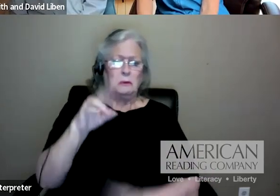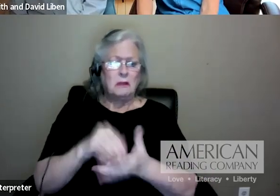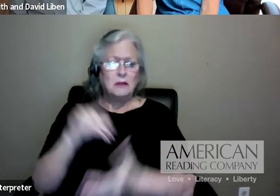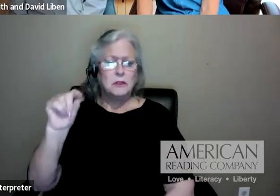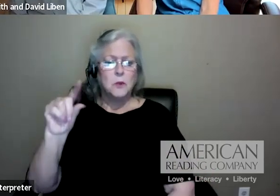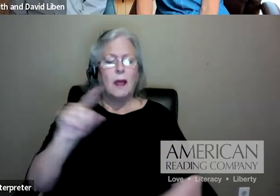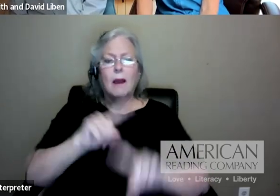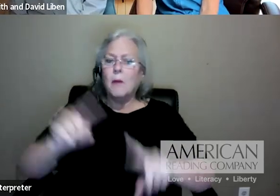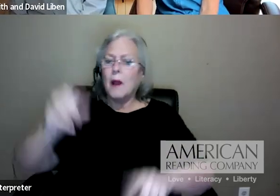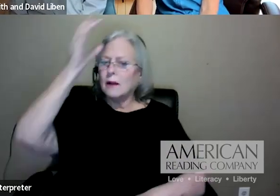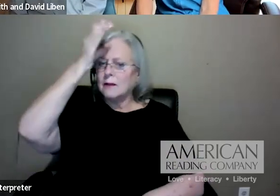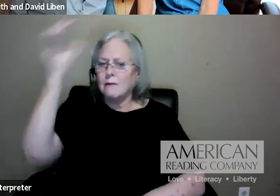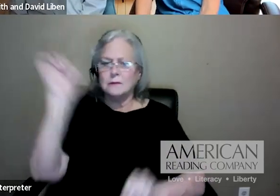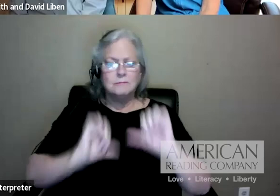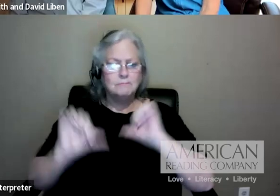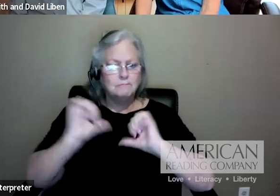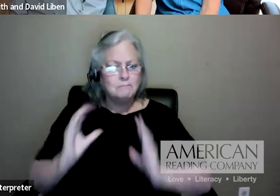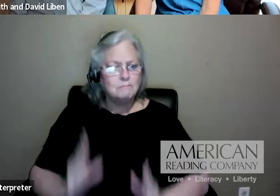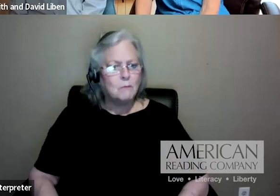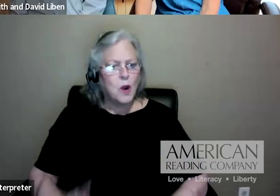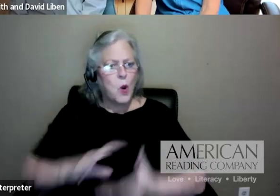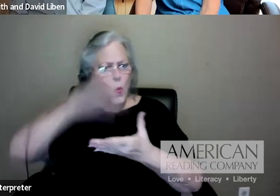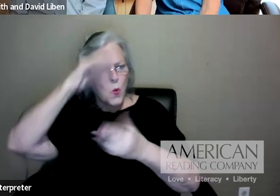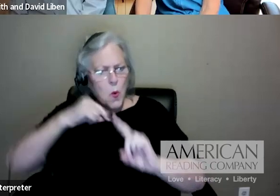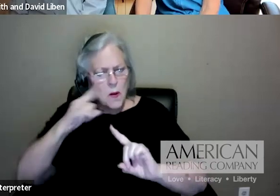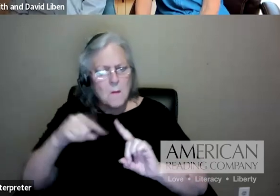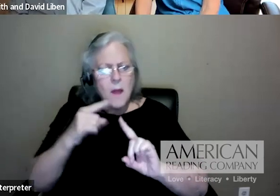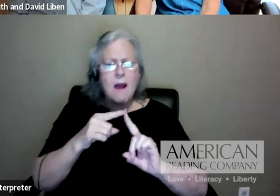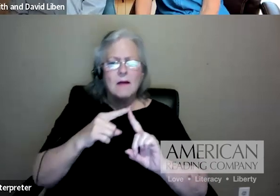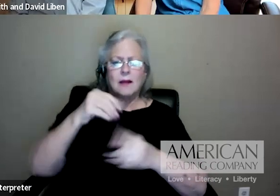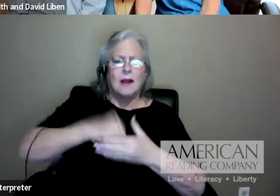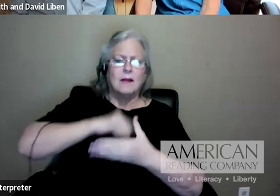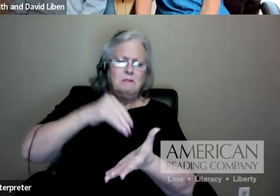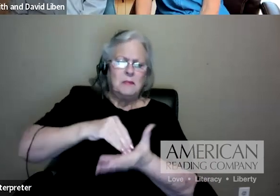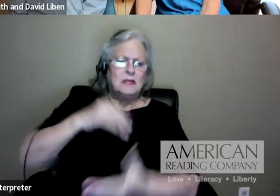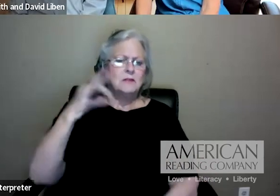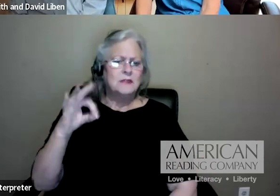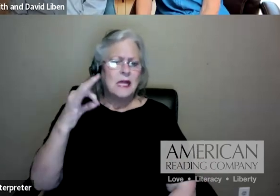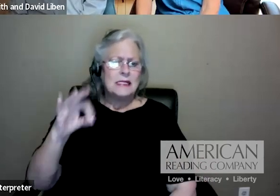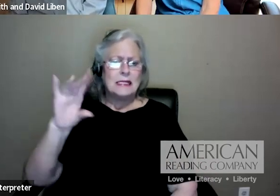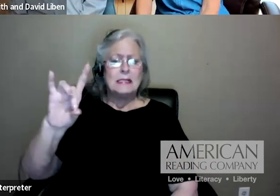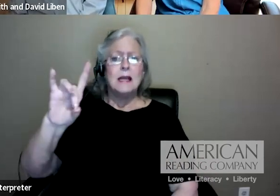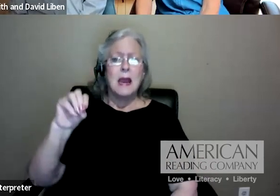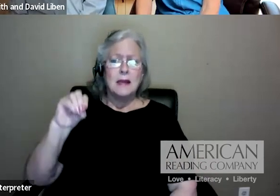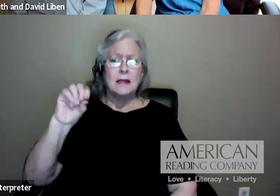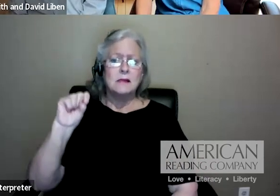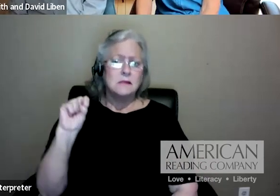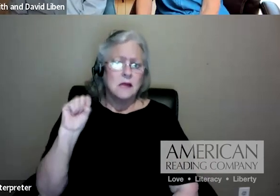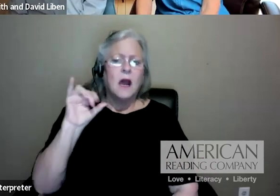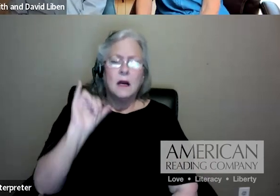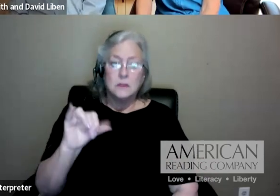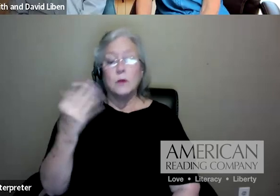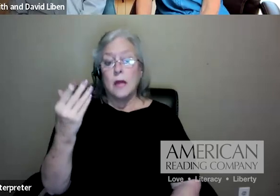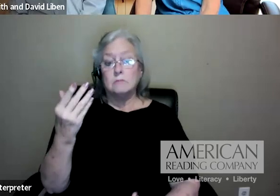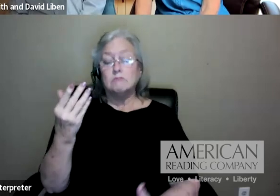in the mid-1980s. So that research has been around quite a